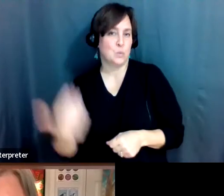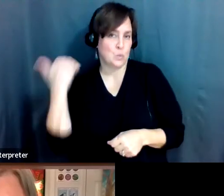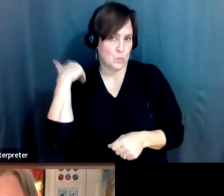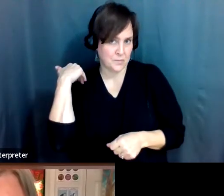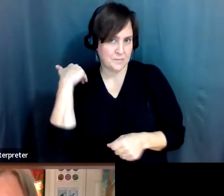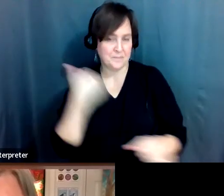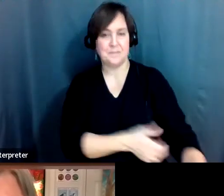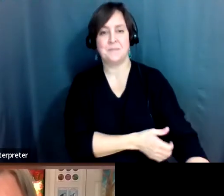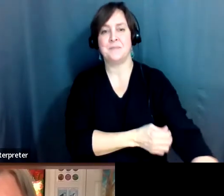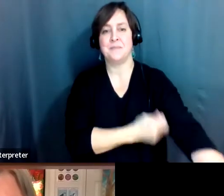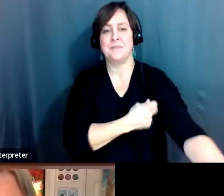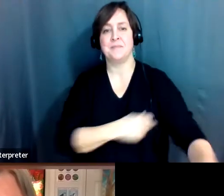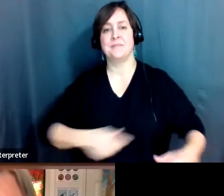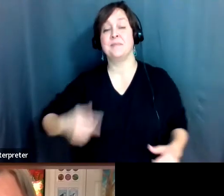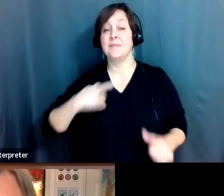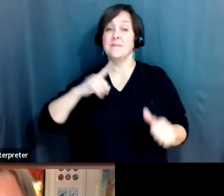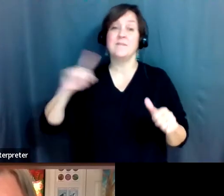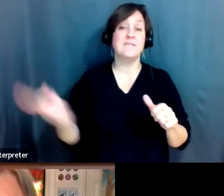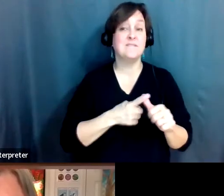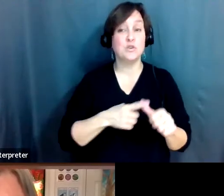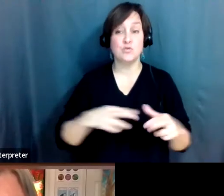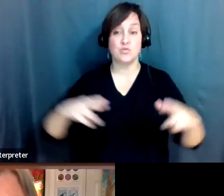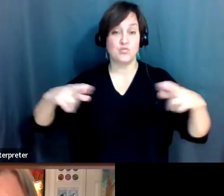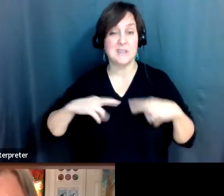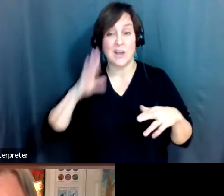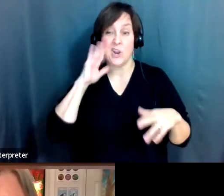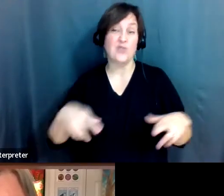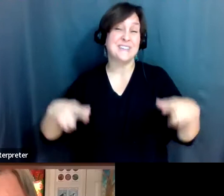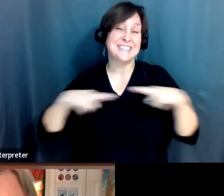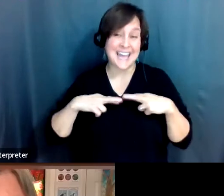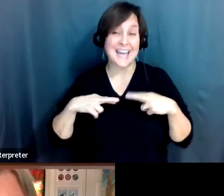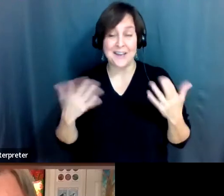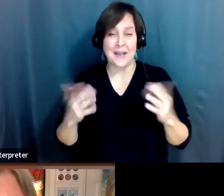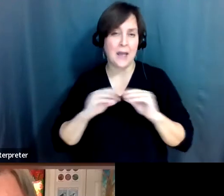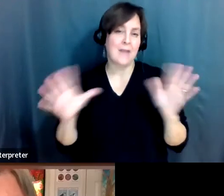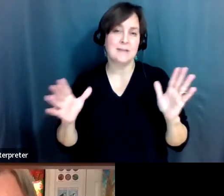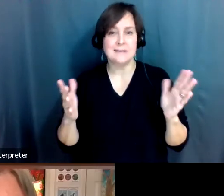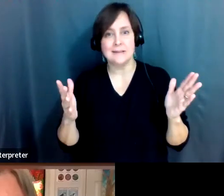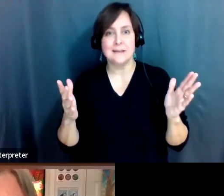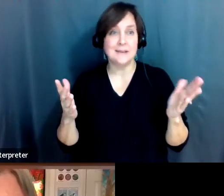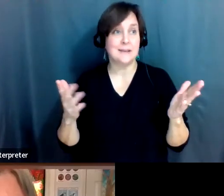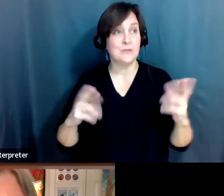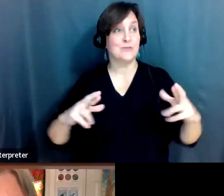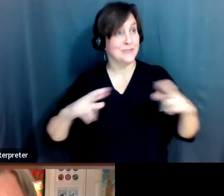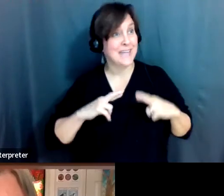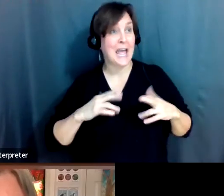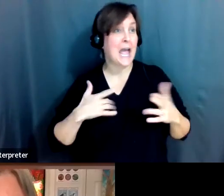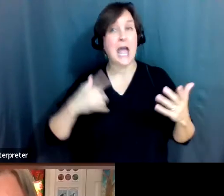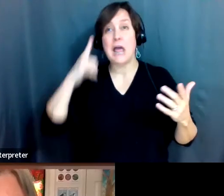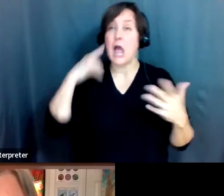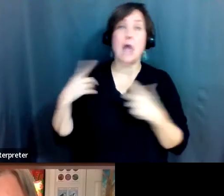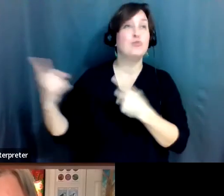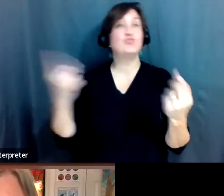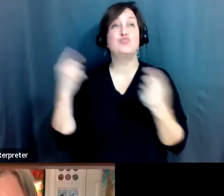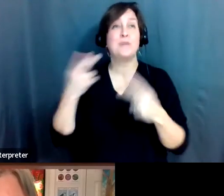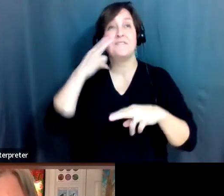when I first retired, you know, when you retire, obviously it's like, okay, I'm going to go do some fun things.